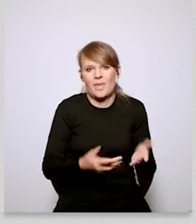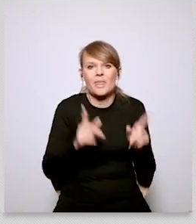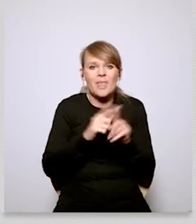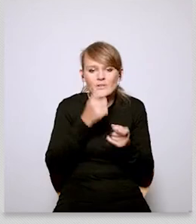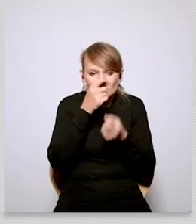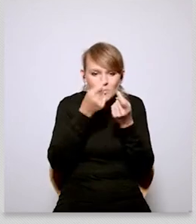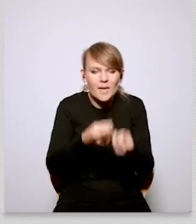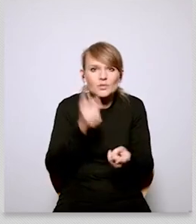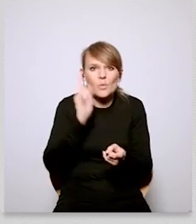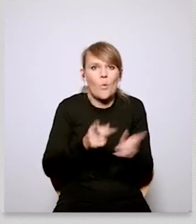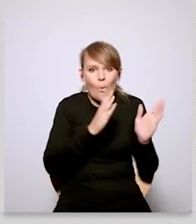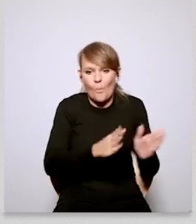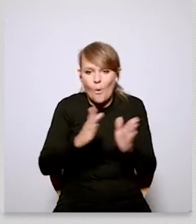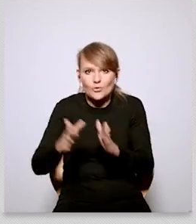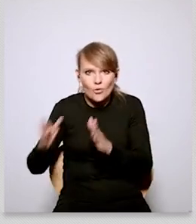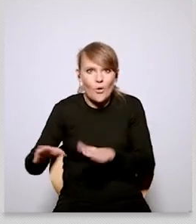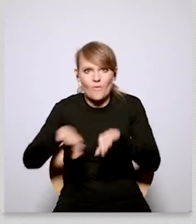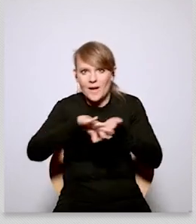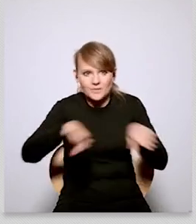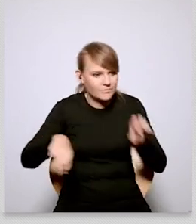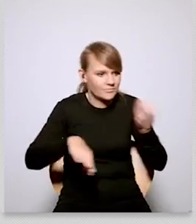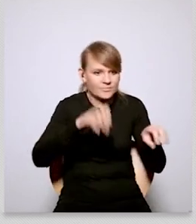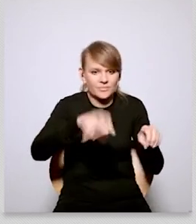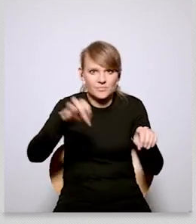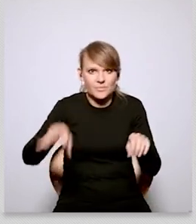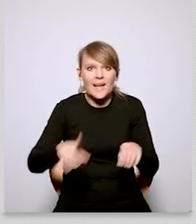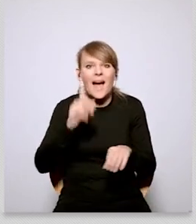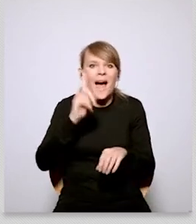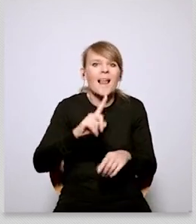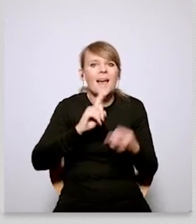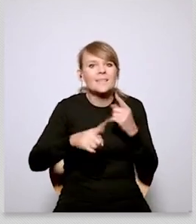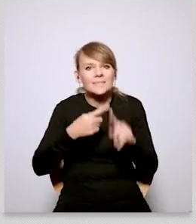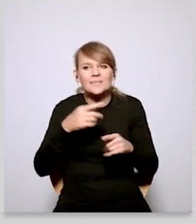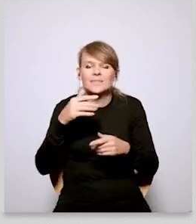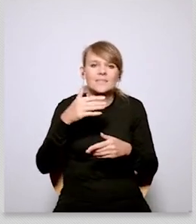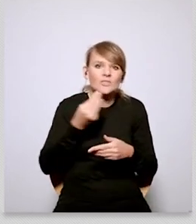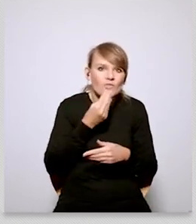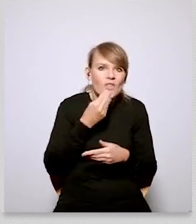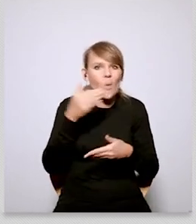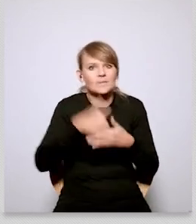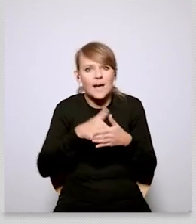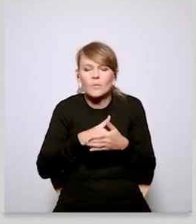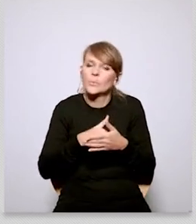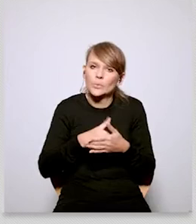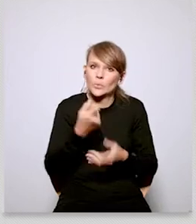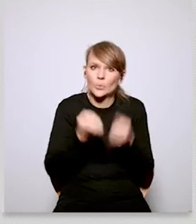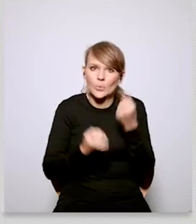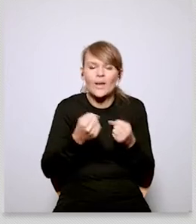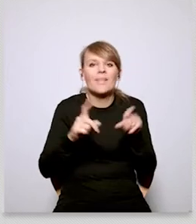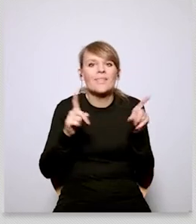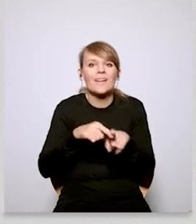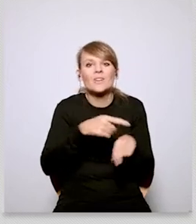willing to um manage the waste for example to sort the waste